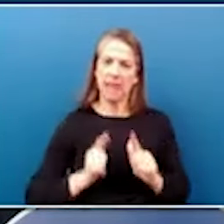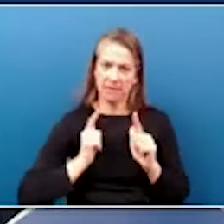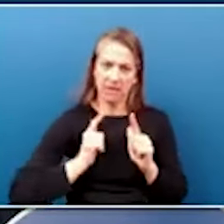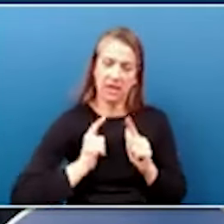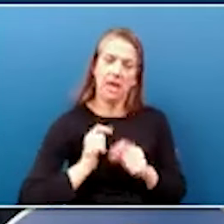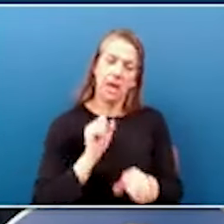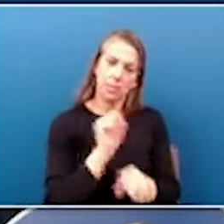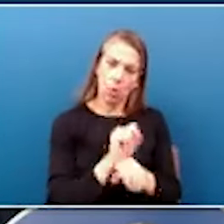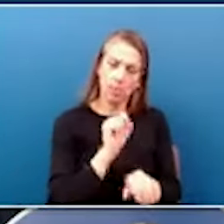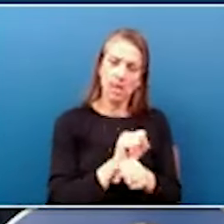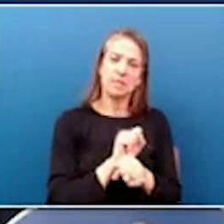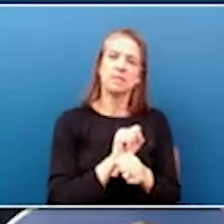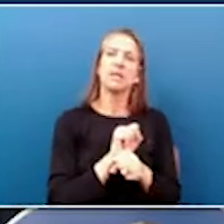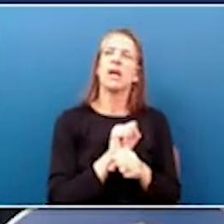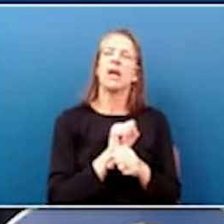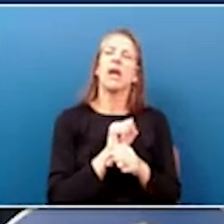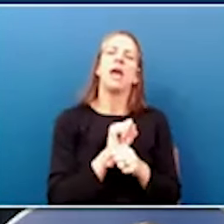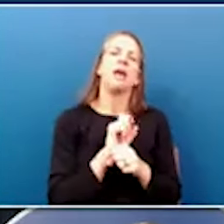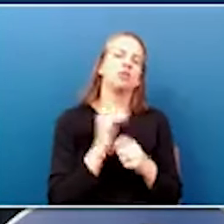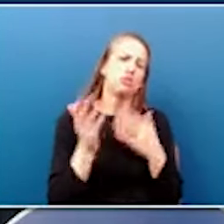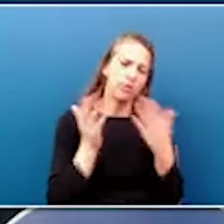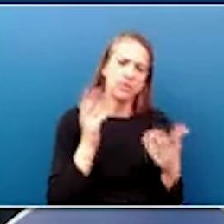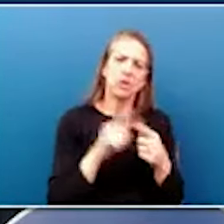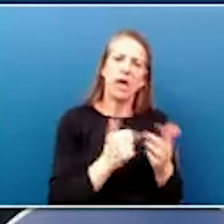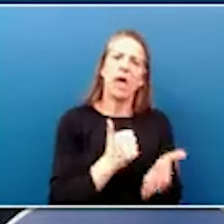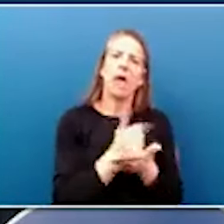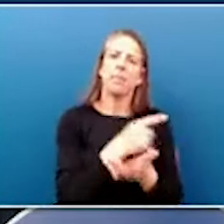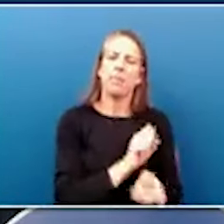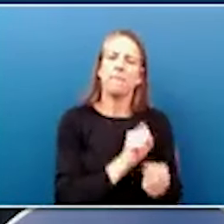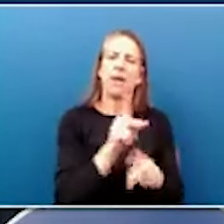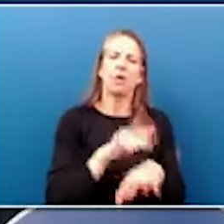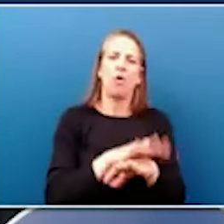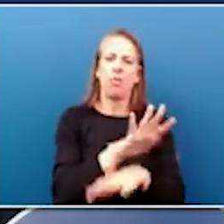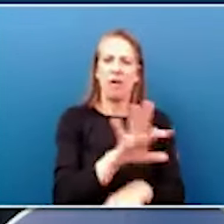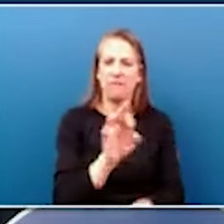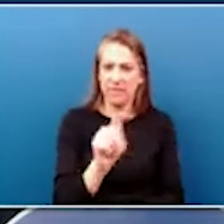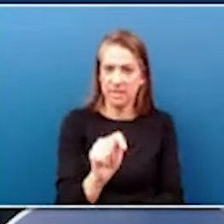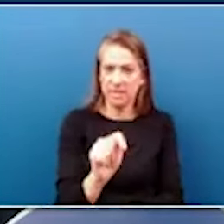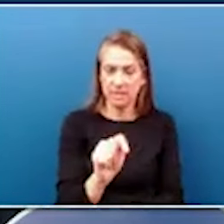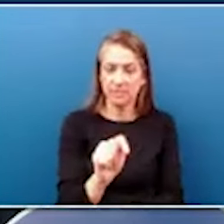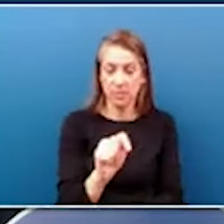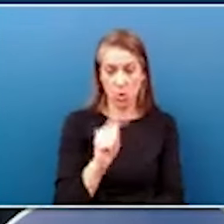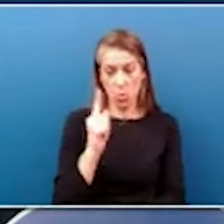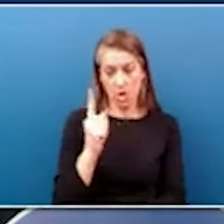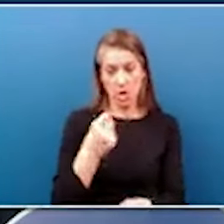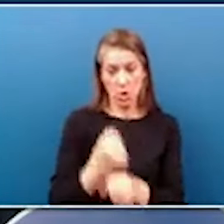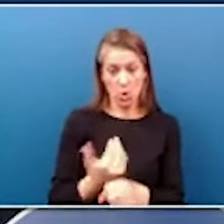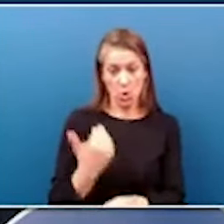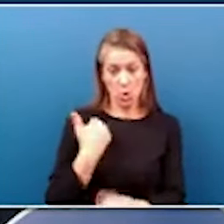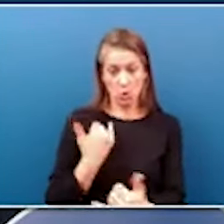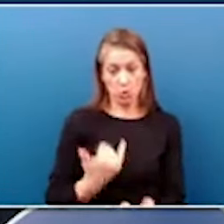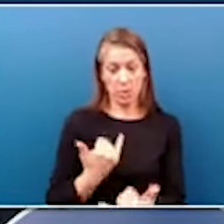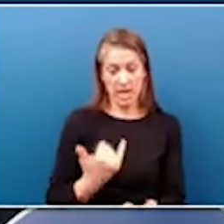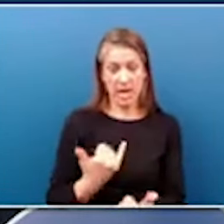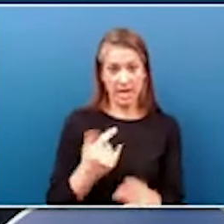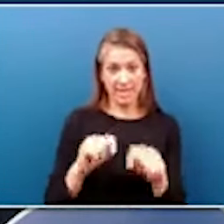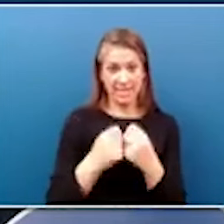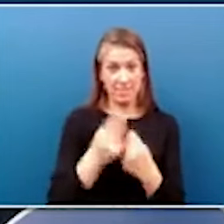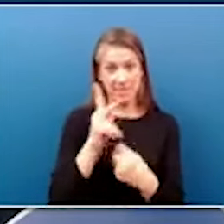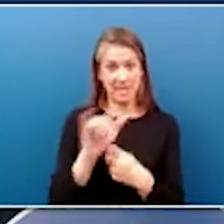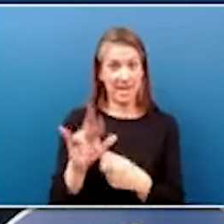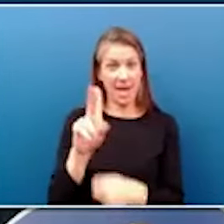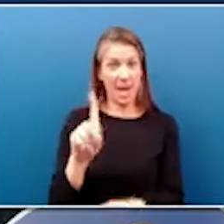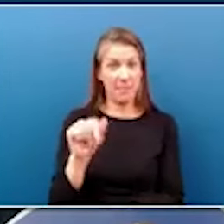and wraparound services to help them get back on their feet. Almost a year ago today in a Team Kentucky update, we highlighted